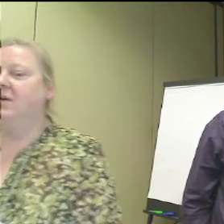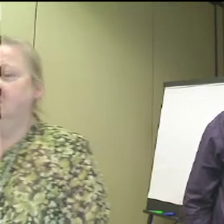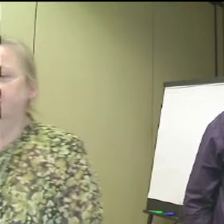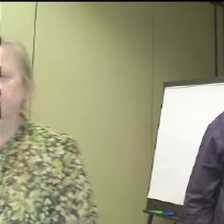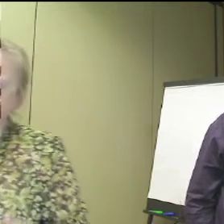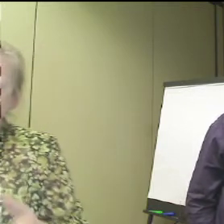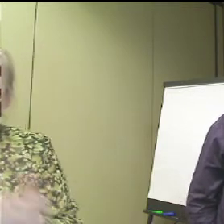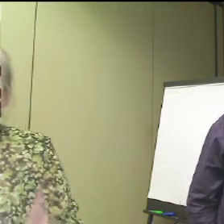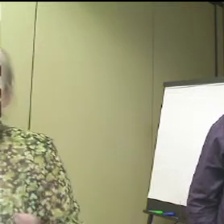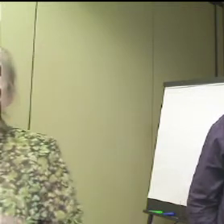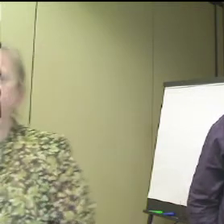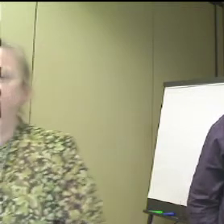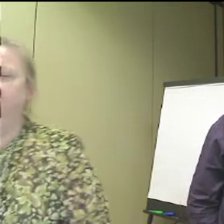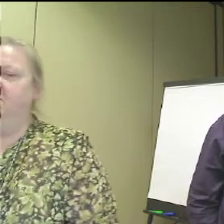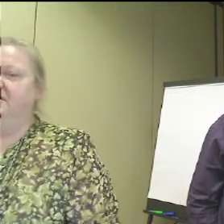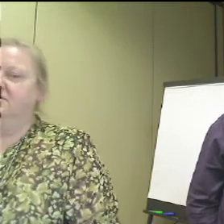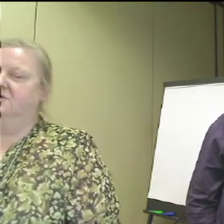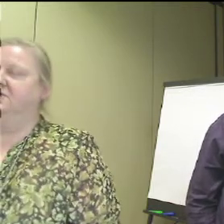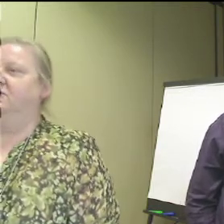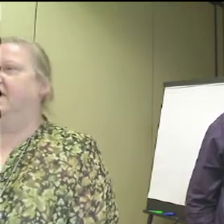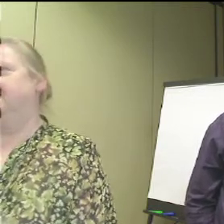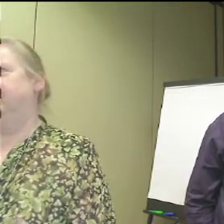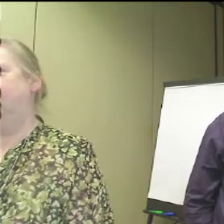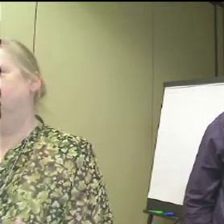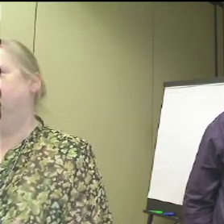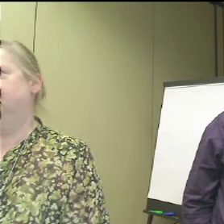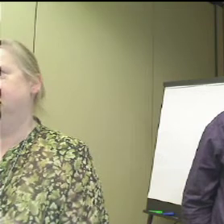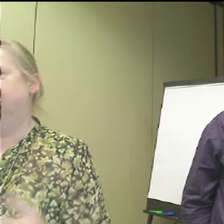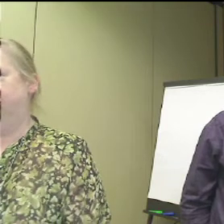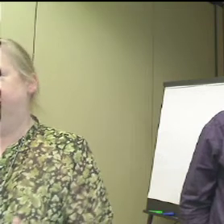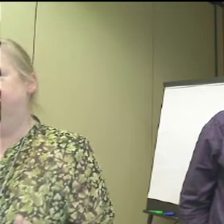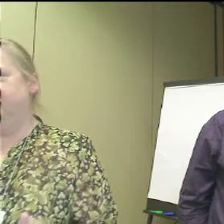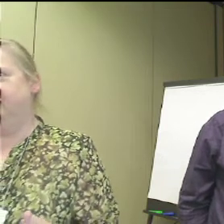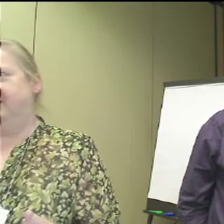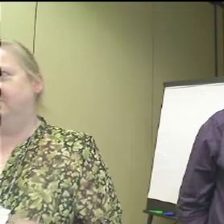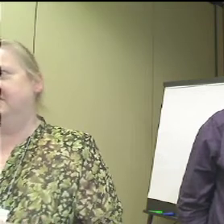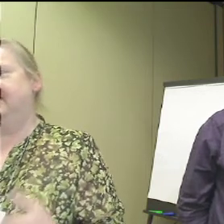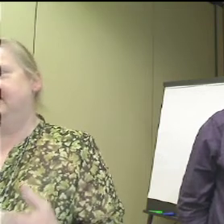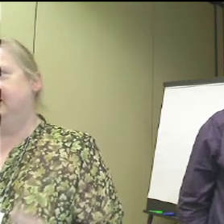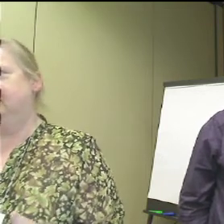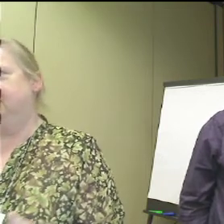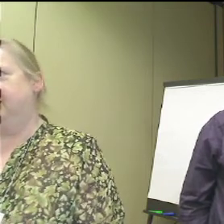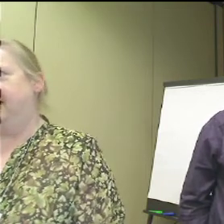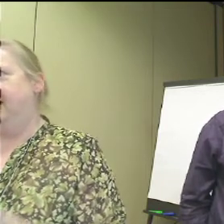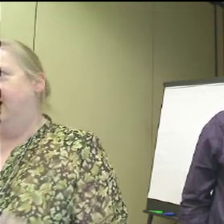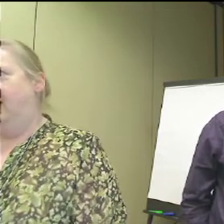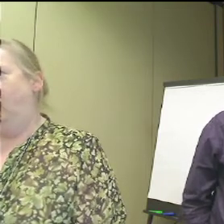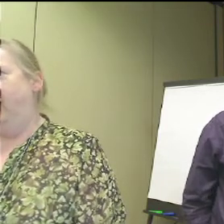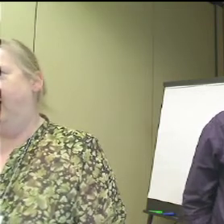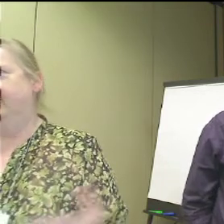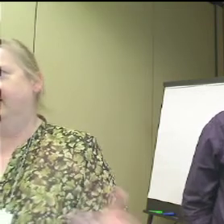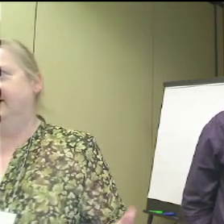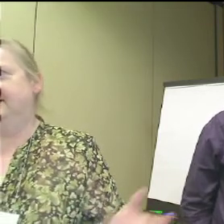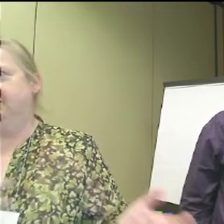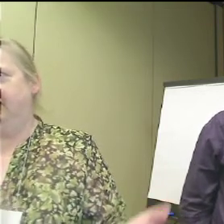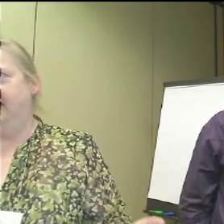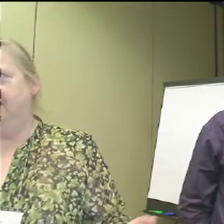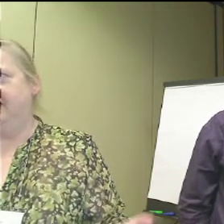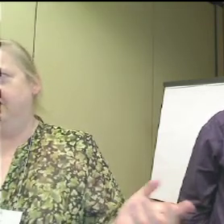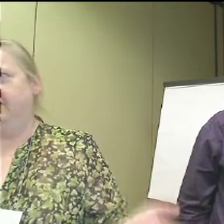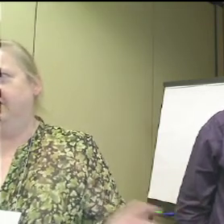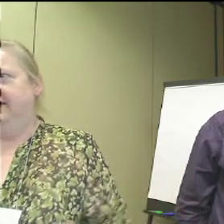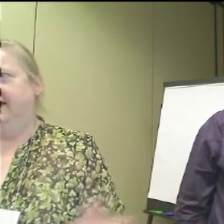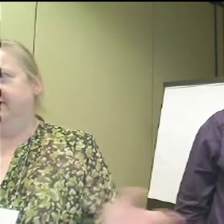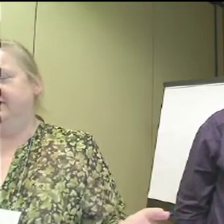it's important to consider, particularly when we talk to web developers and application developers, they tend to be aware that, yes,